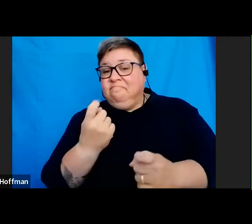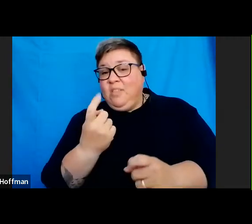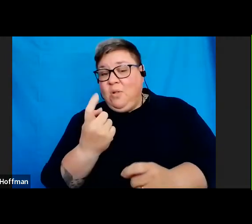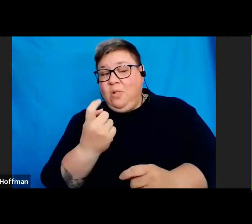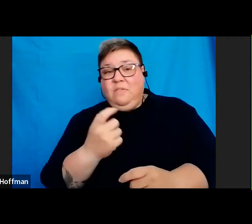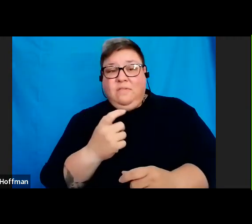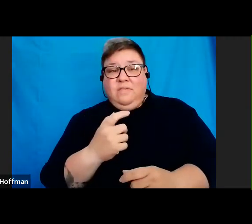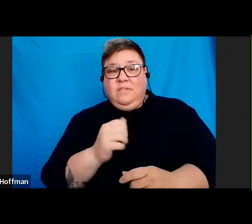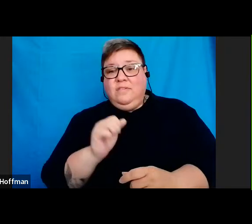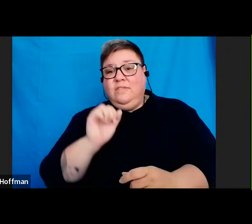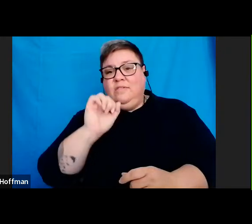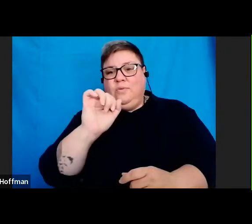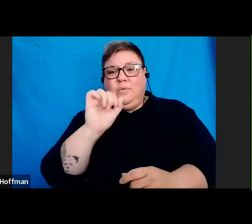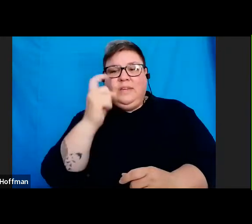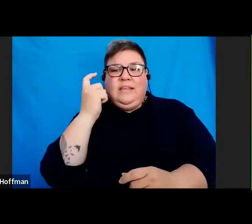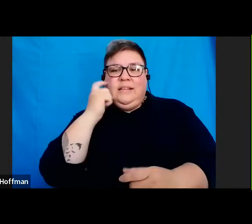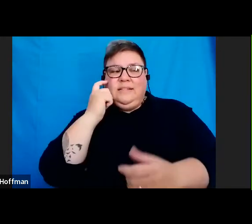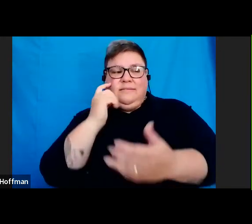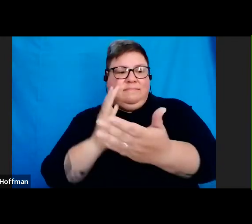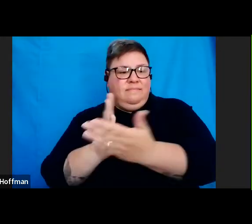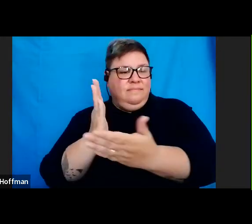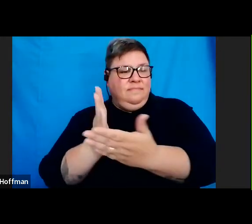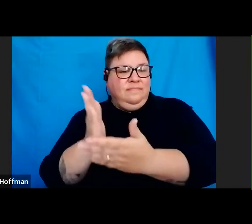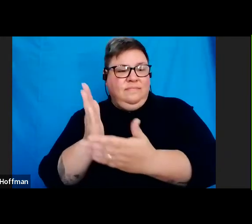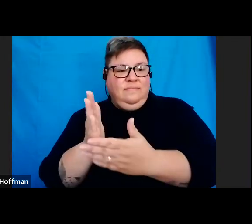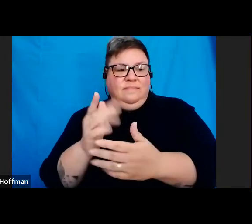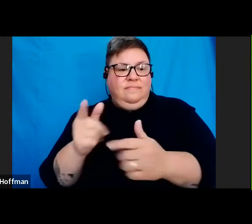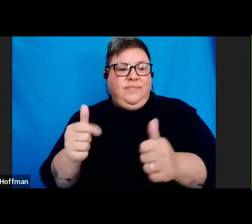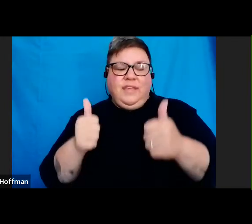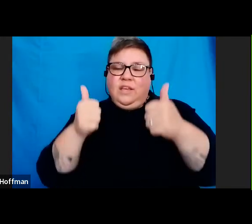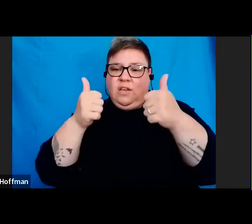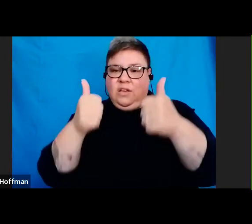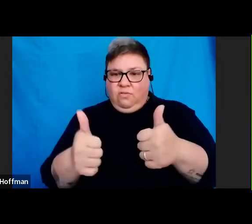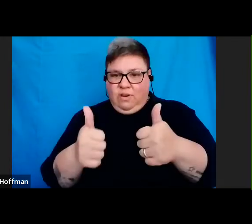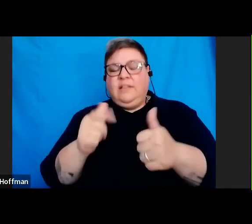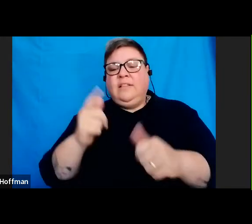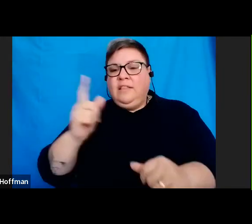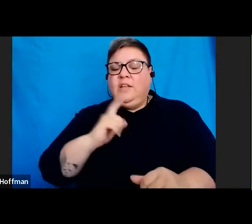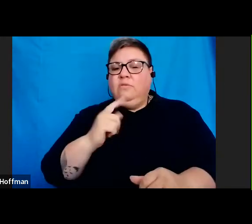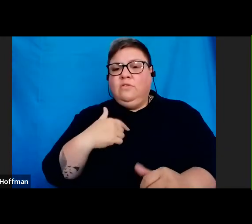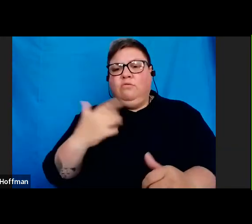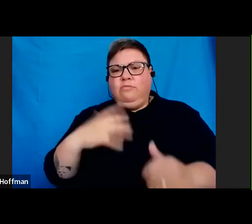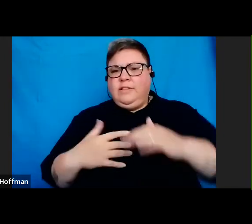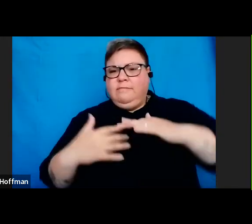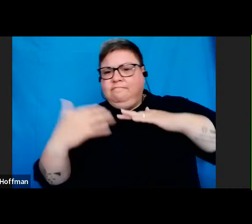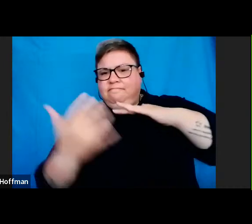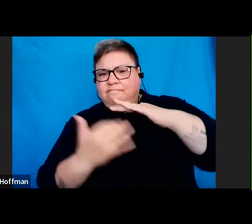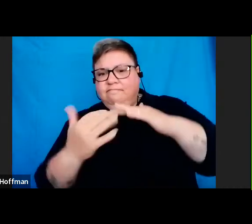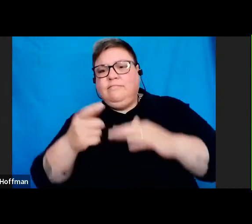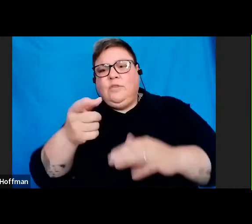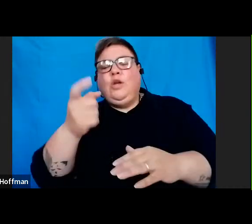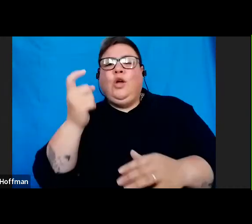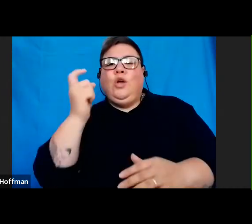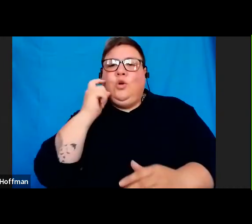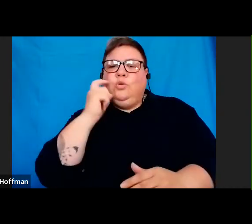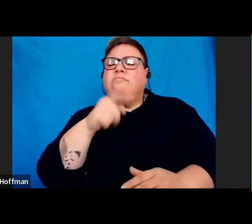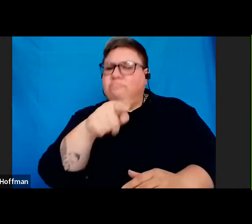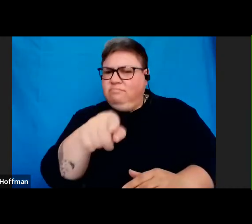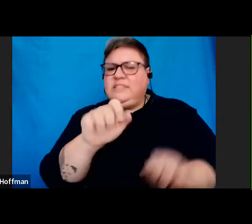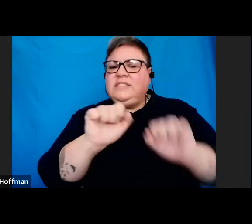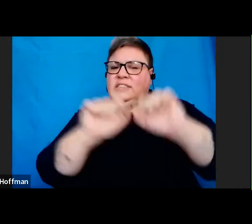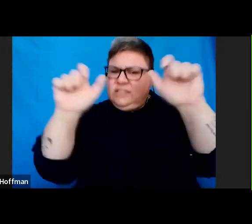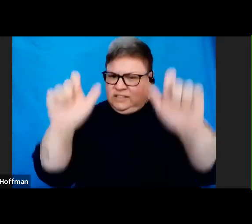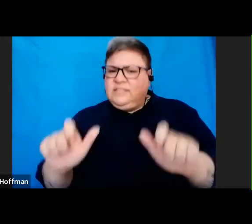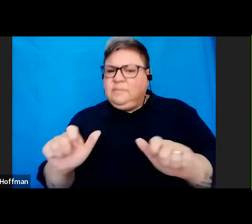of functions. Isn't that great? I therefore encourage you to take advantage of this system and use it.